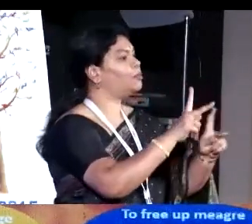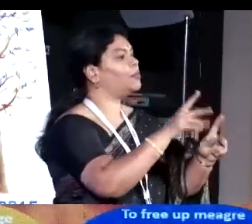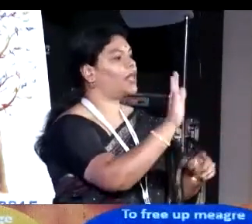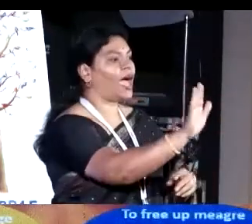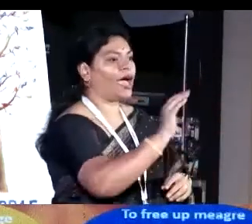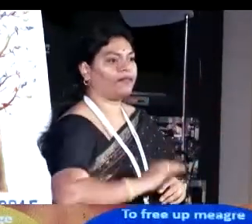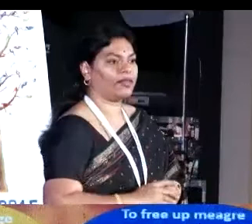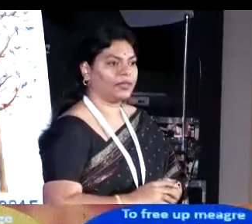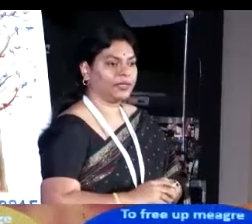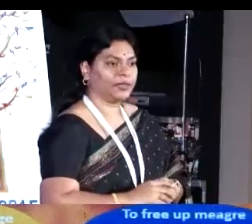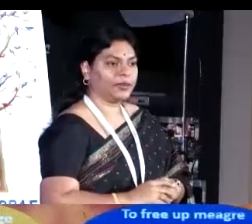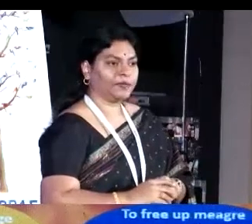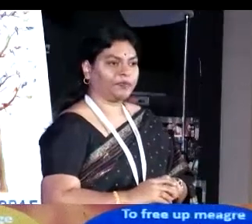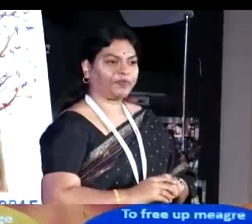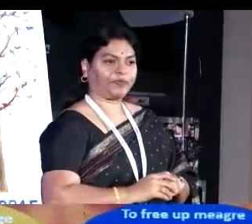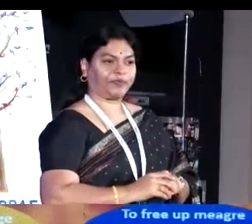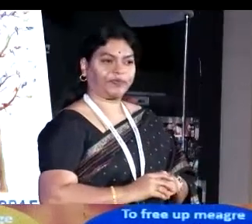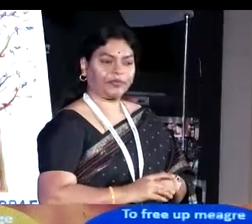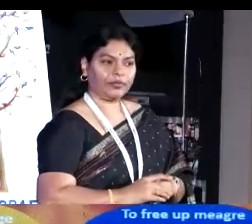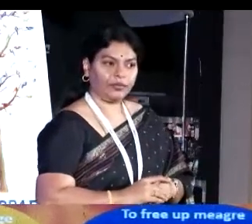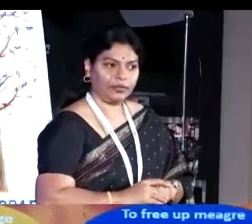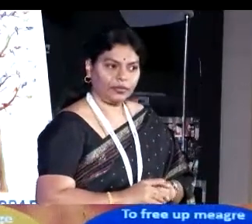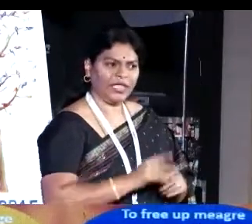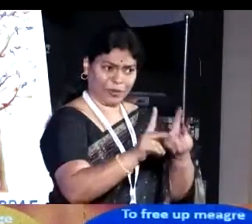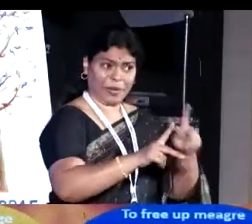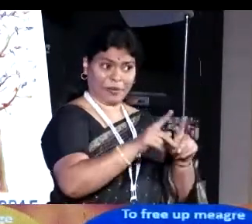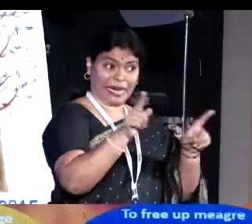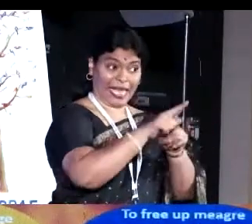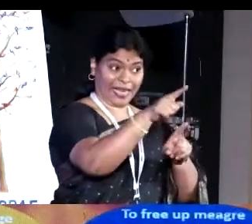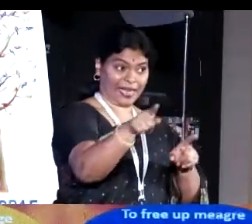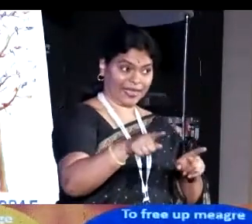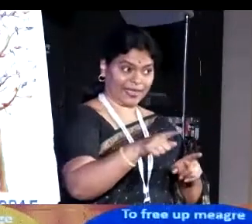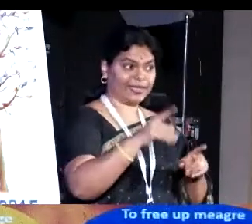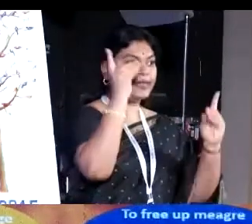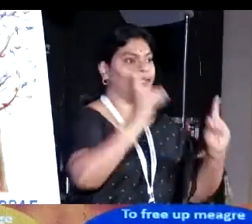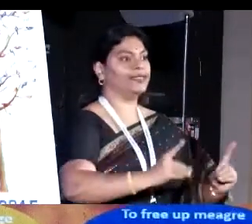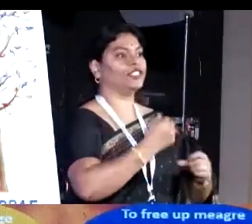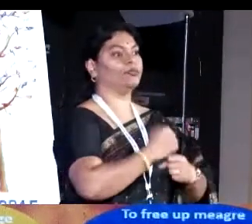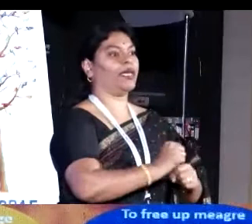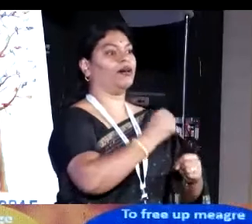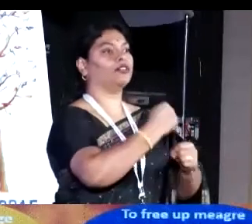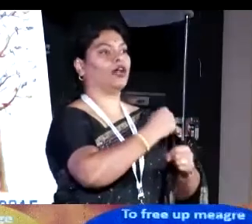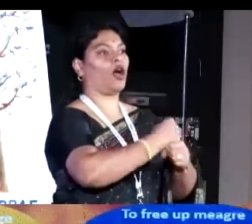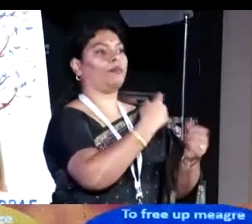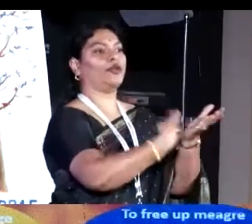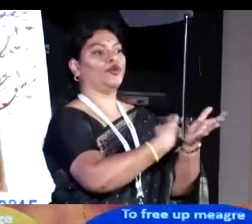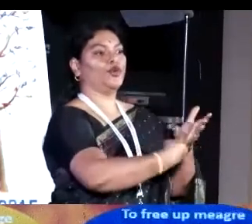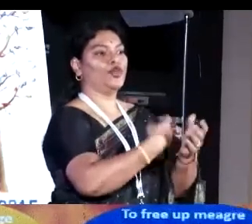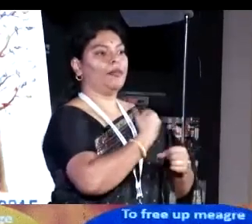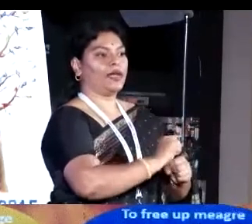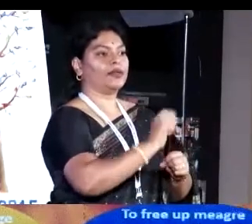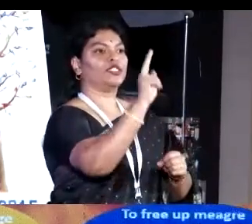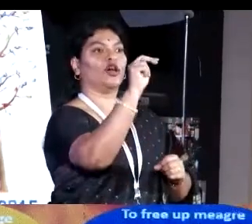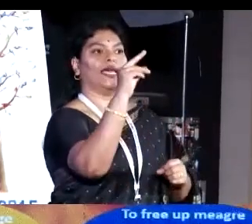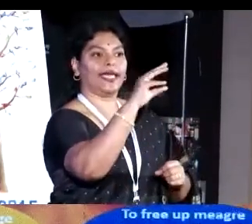It is not one of those top down approach where people like us, the decision makers, the government, the policy makers, the corporates or NGOs will go and